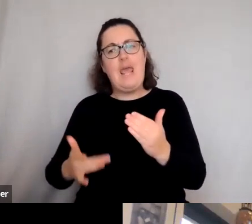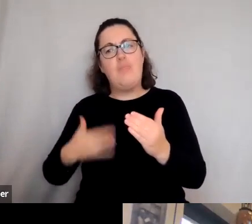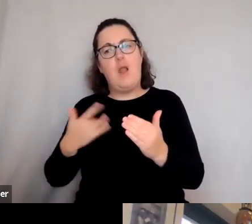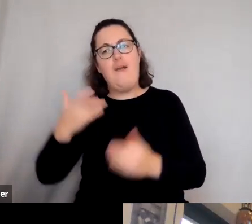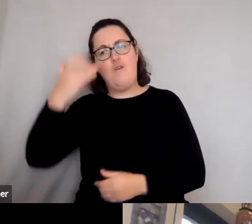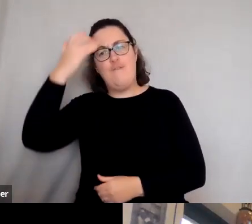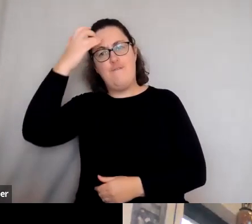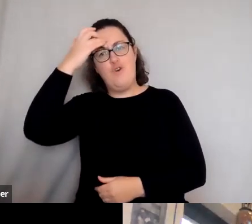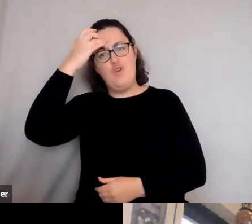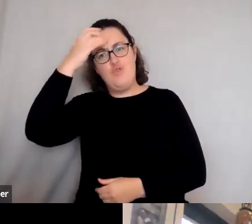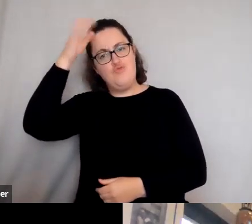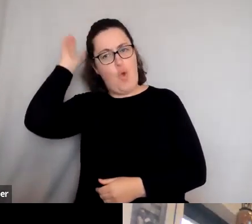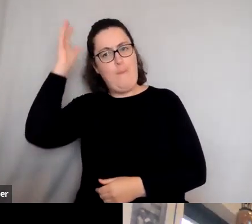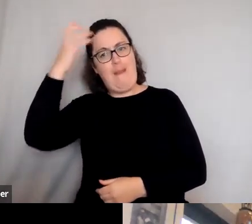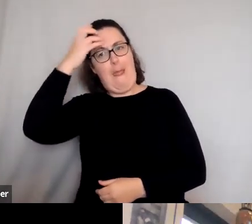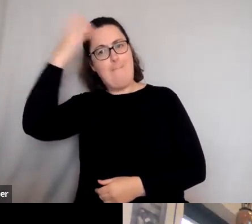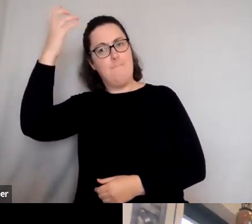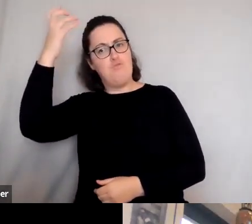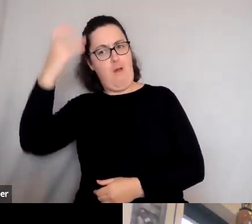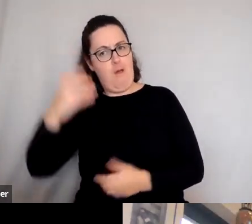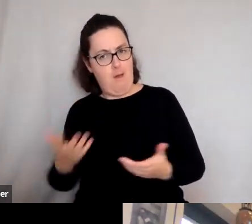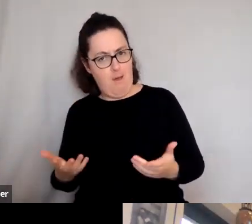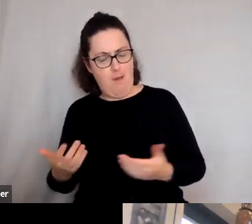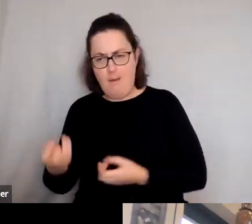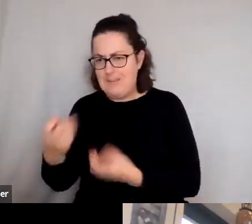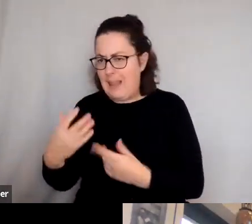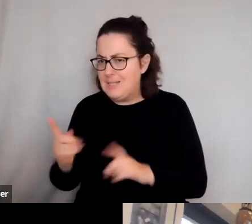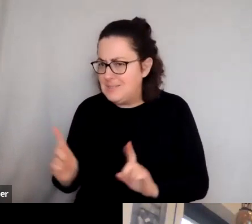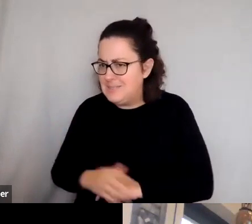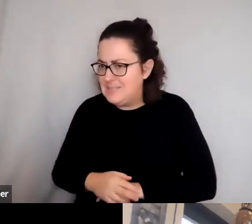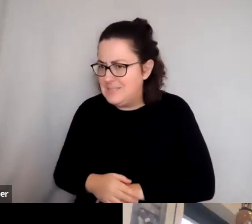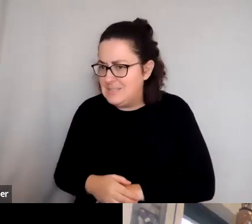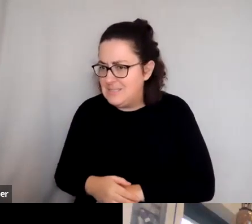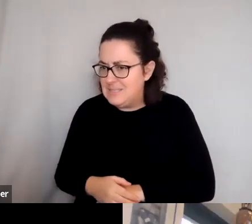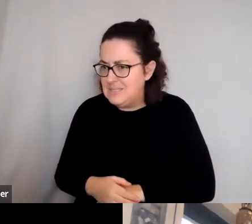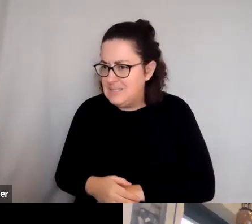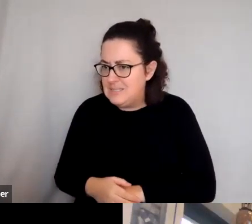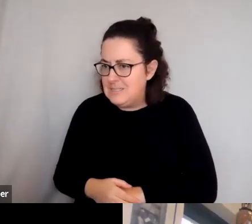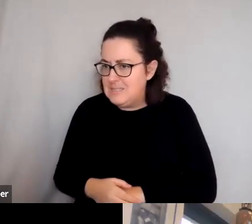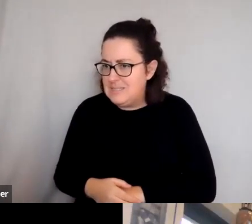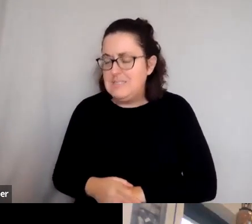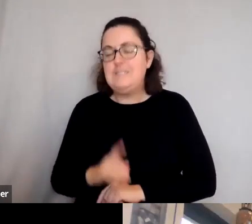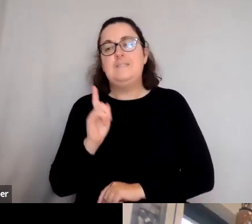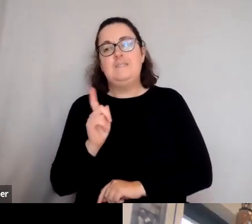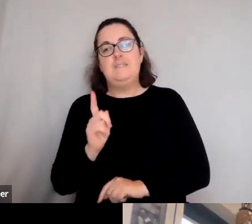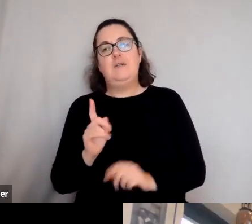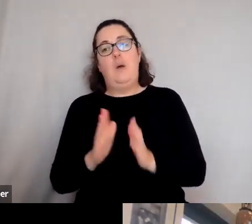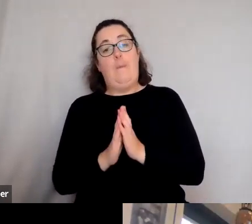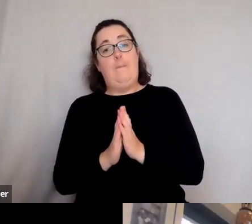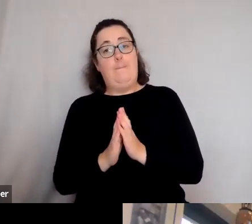Emperor. And tell us a little bit about that, because it sounded fascinating. Well, this is the book which